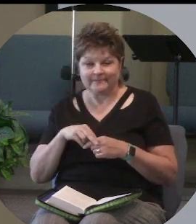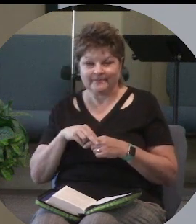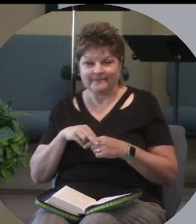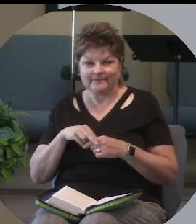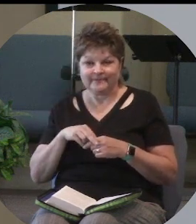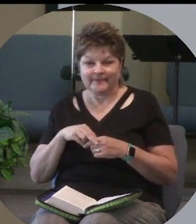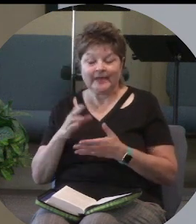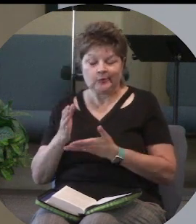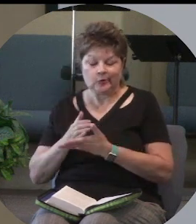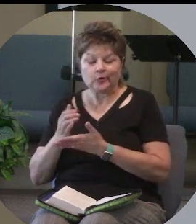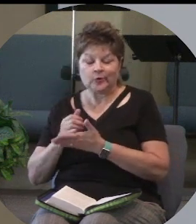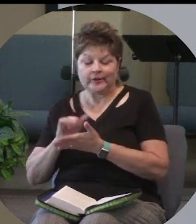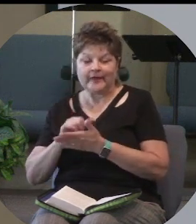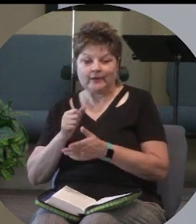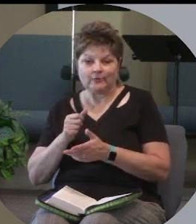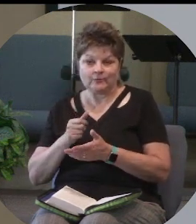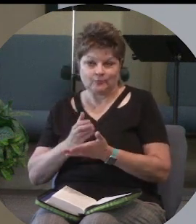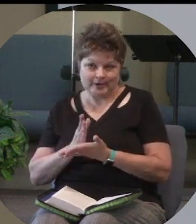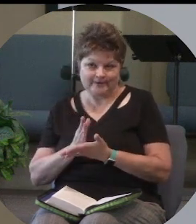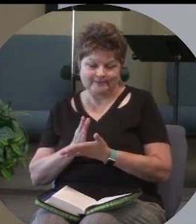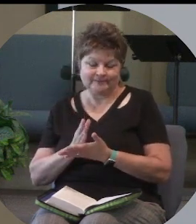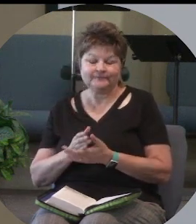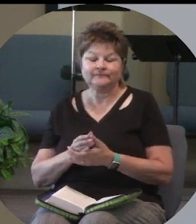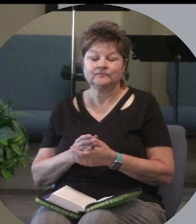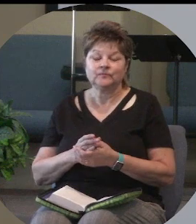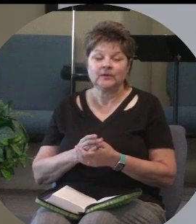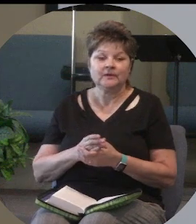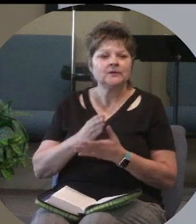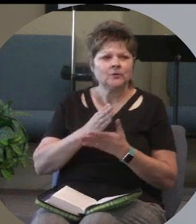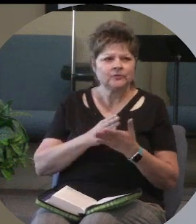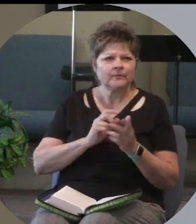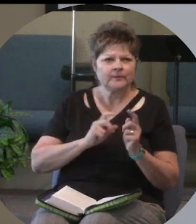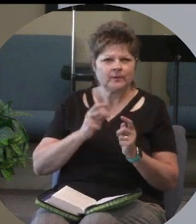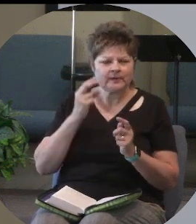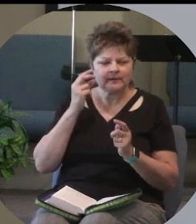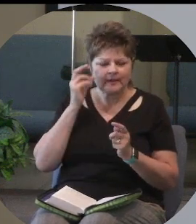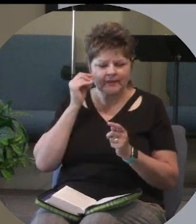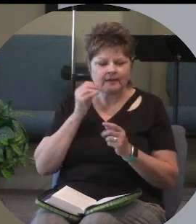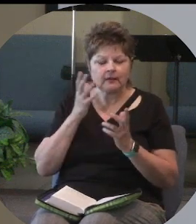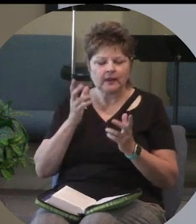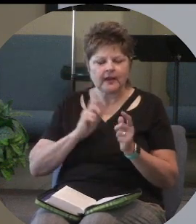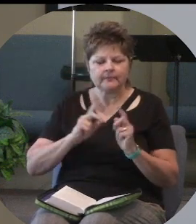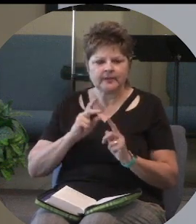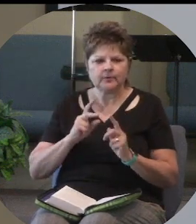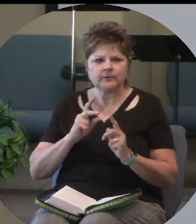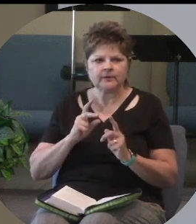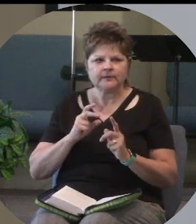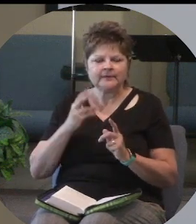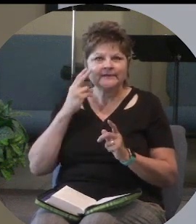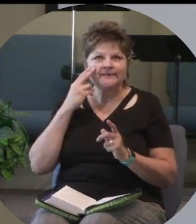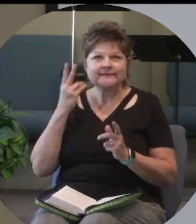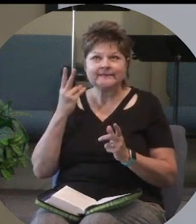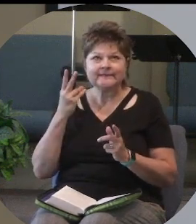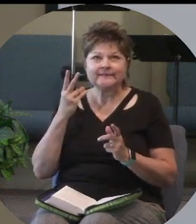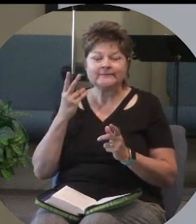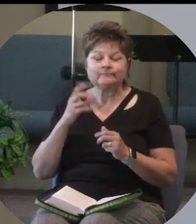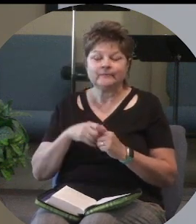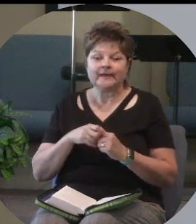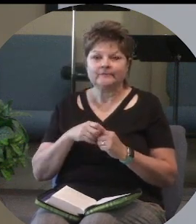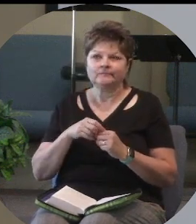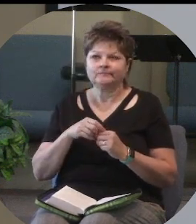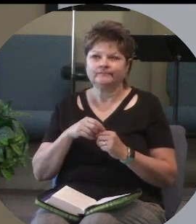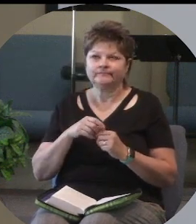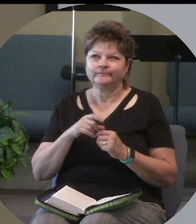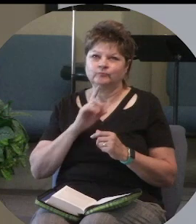And some, and I think a lot of people are like this, see God as this just extra picky drill sergeant or